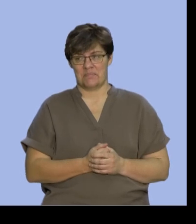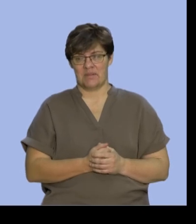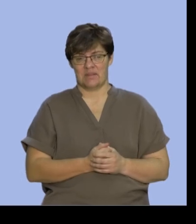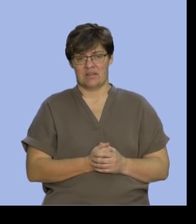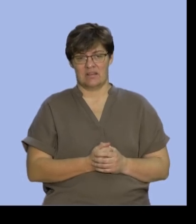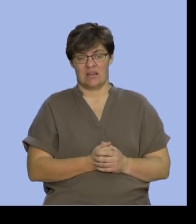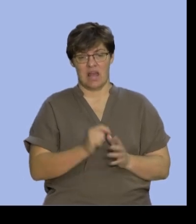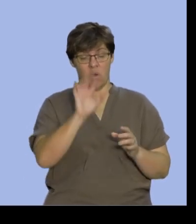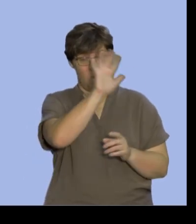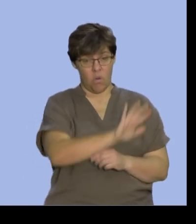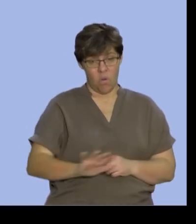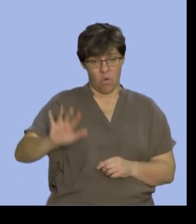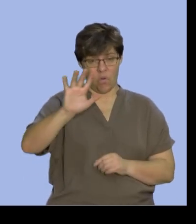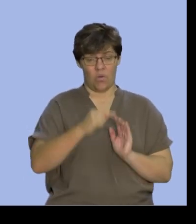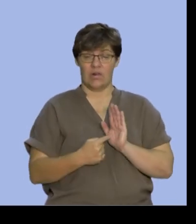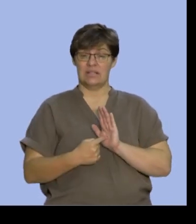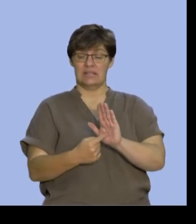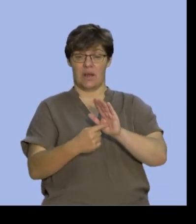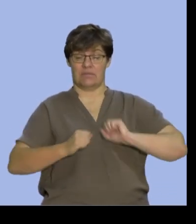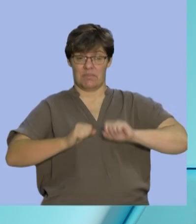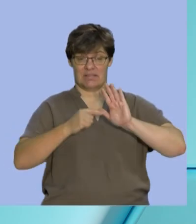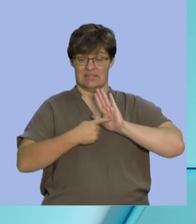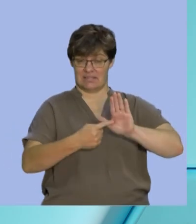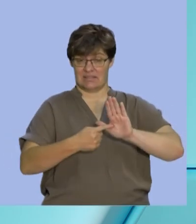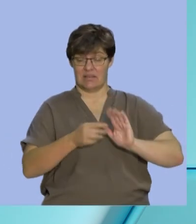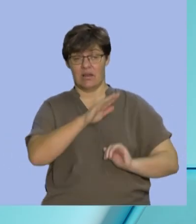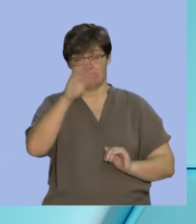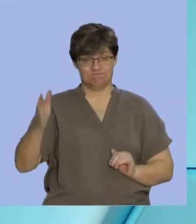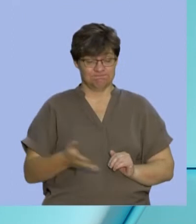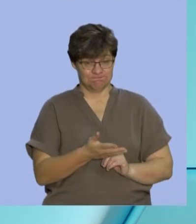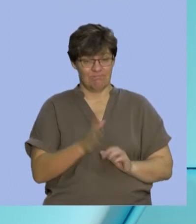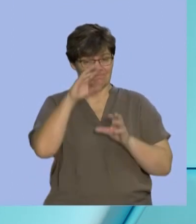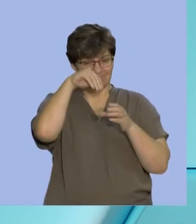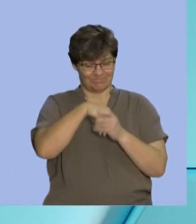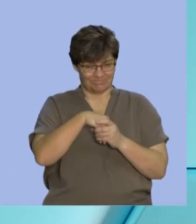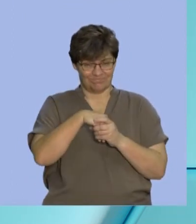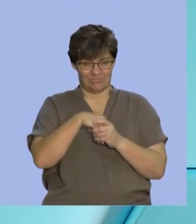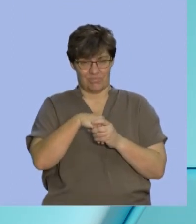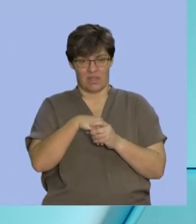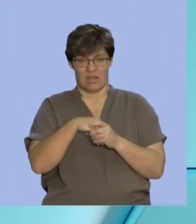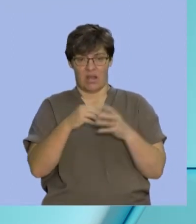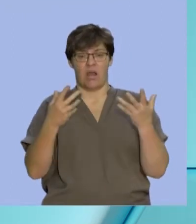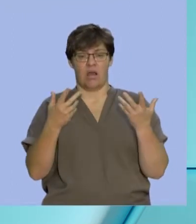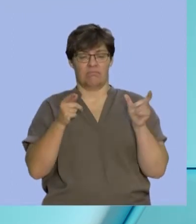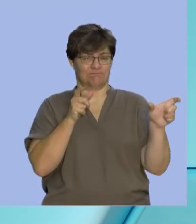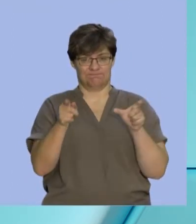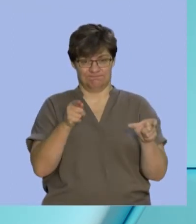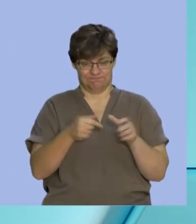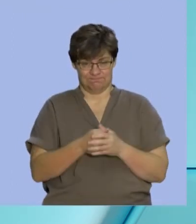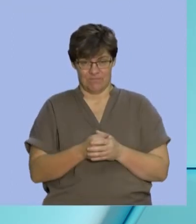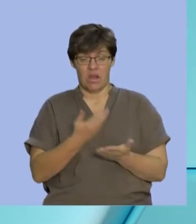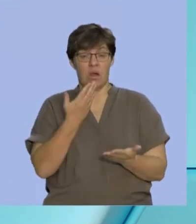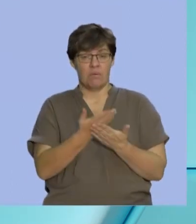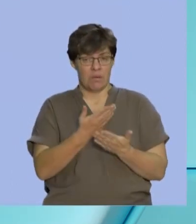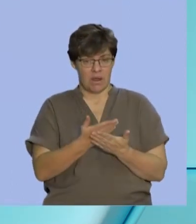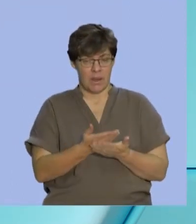in the sample space exist within the combination and so the probability of